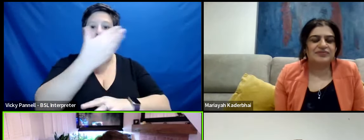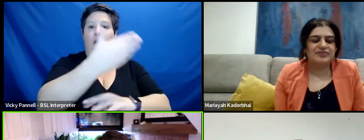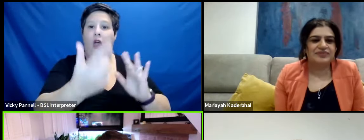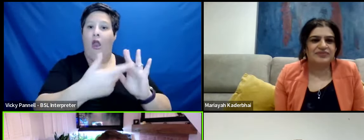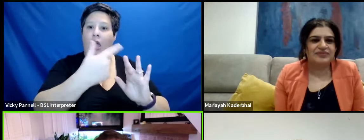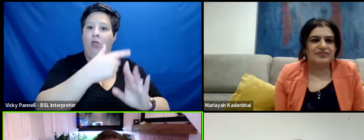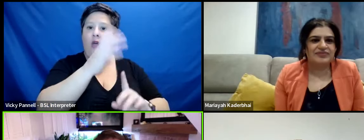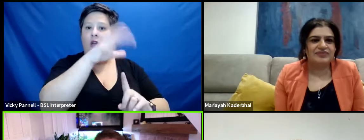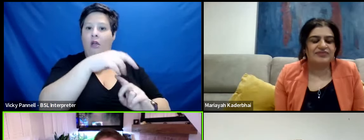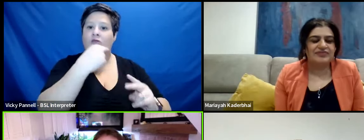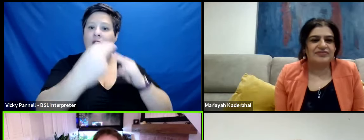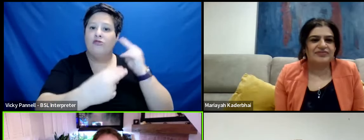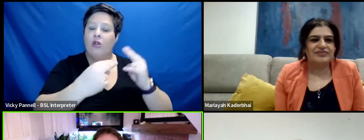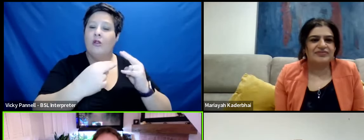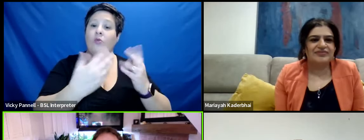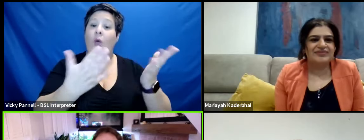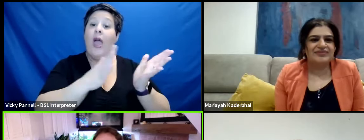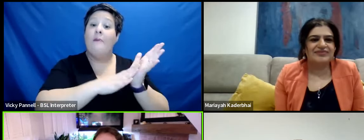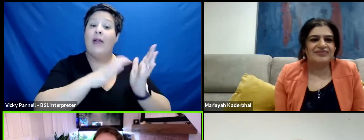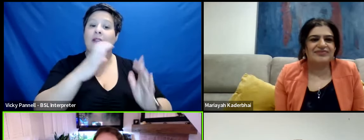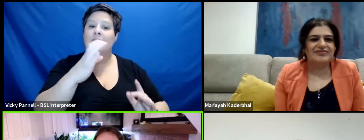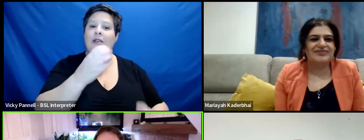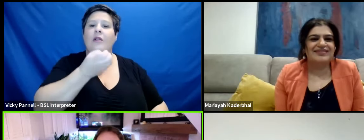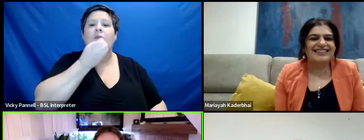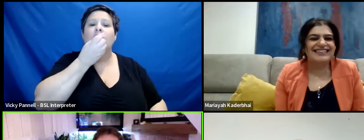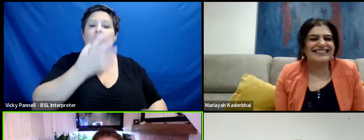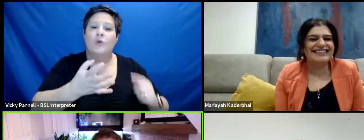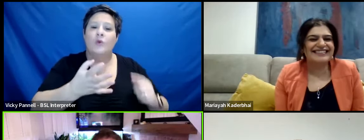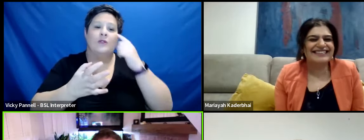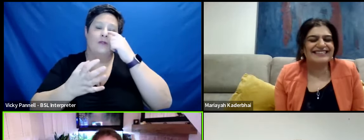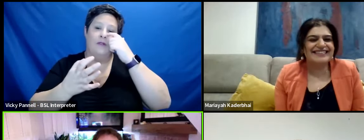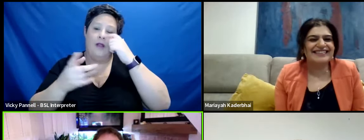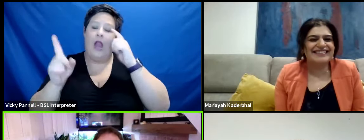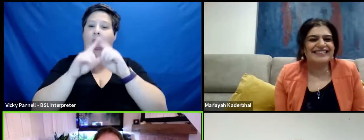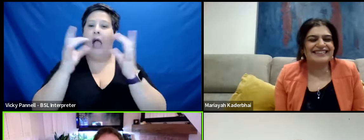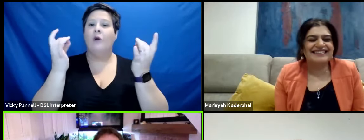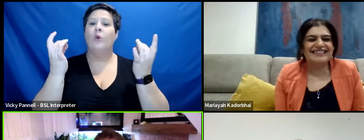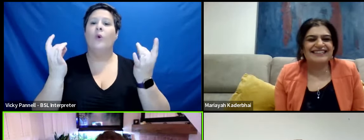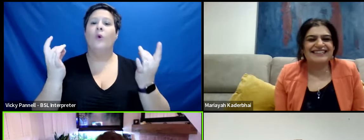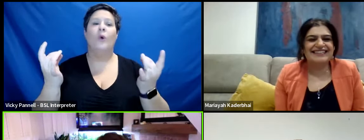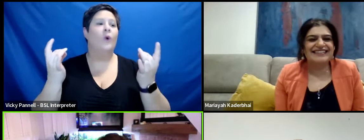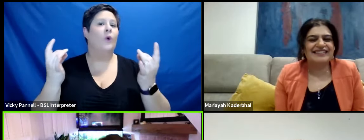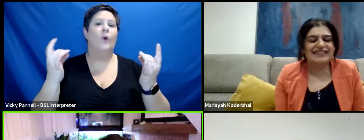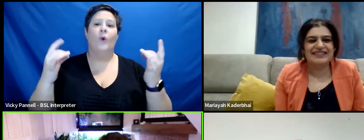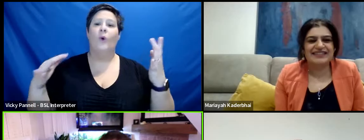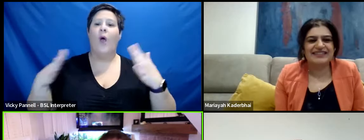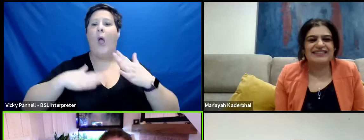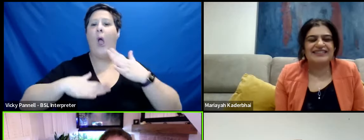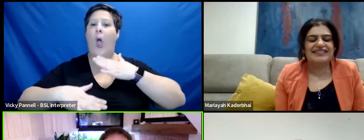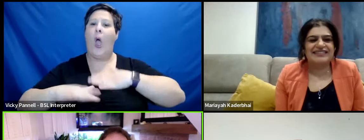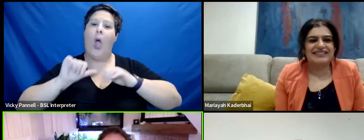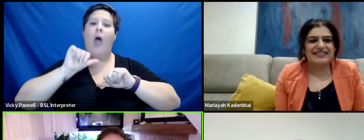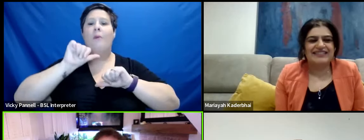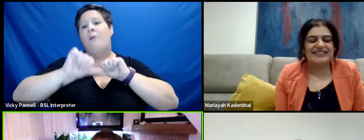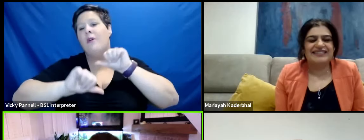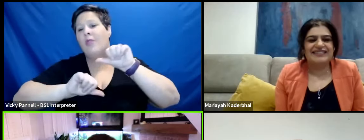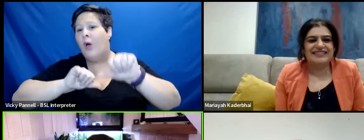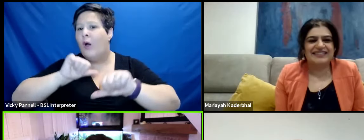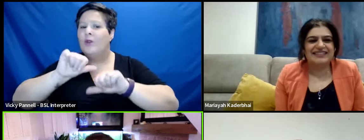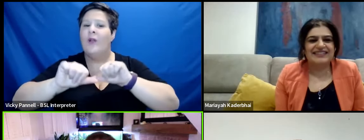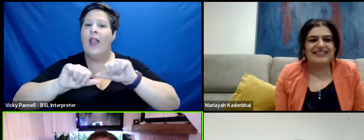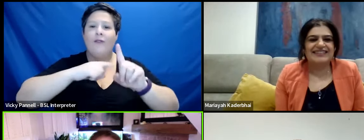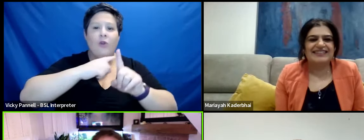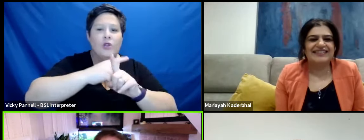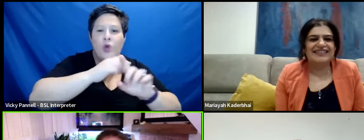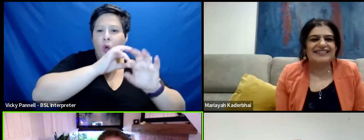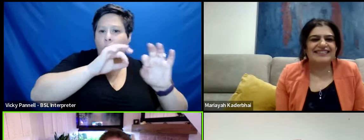Manchester. And it was like, it was beautiful. It was a zen kitchen. Everything was methodical and everyone spoke really